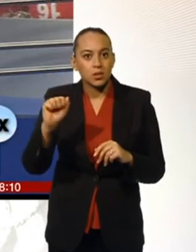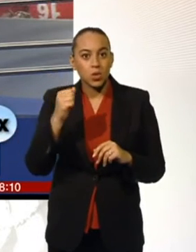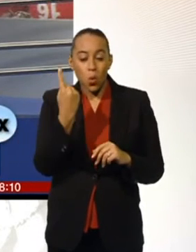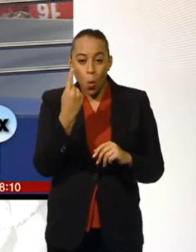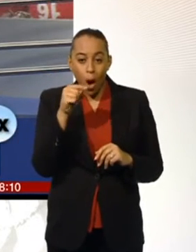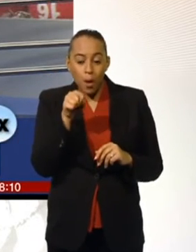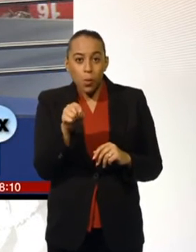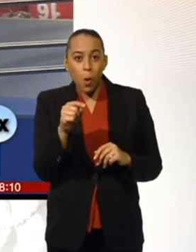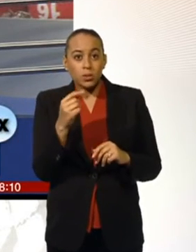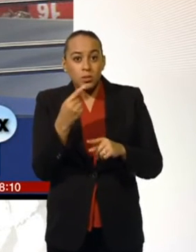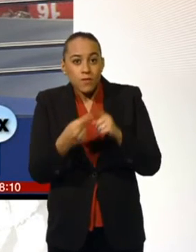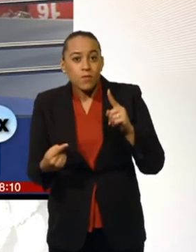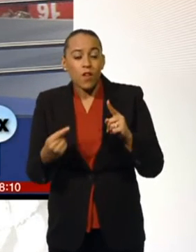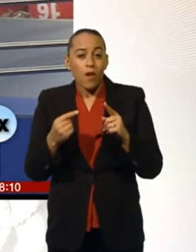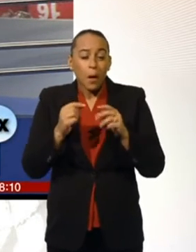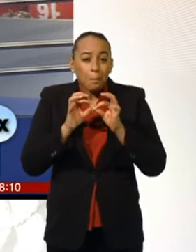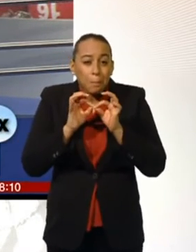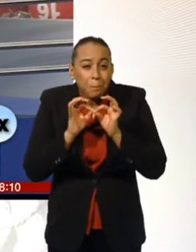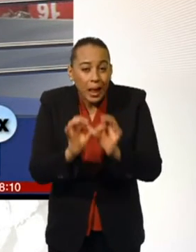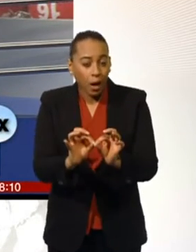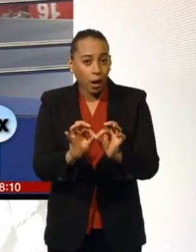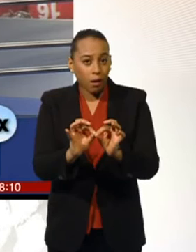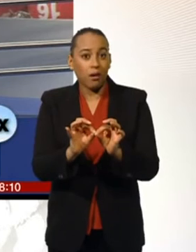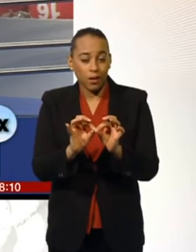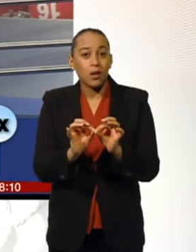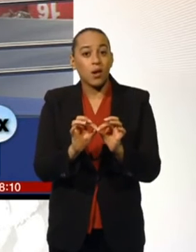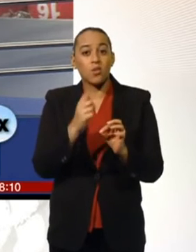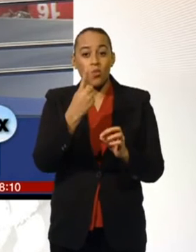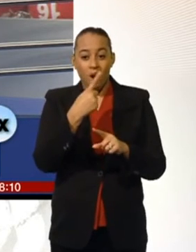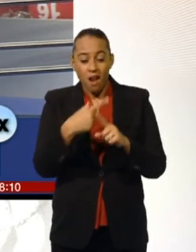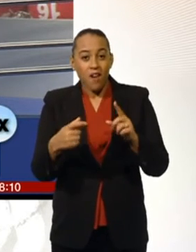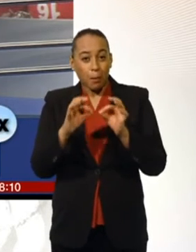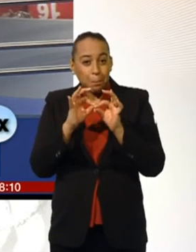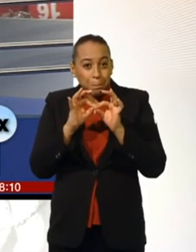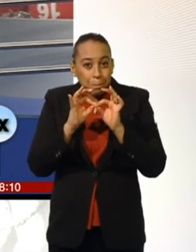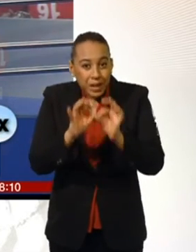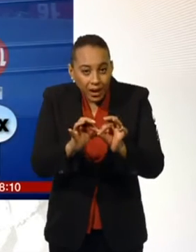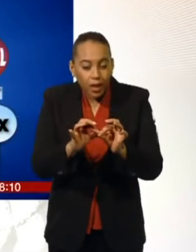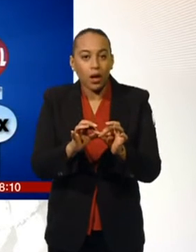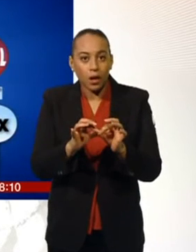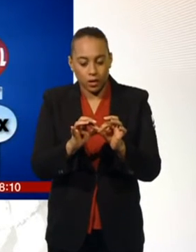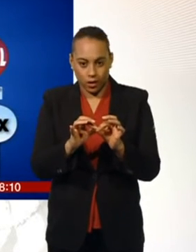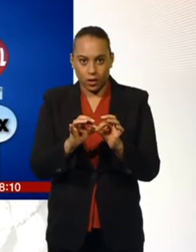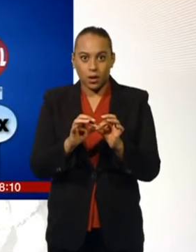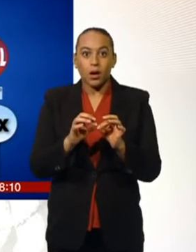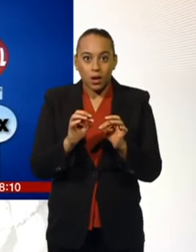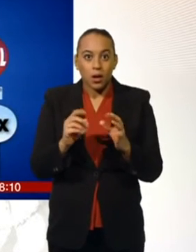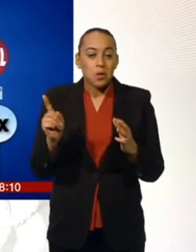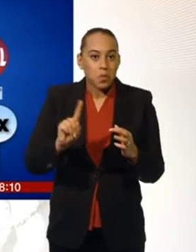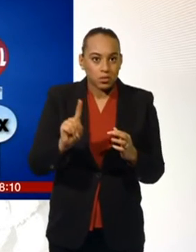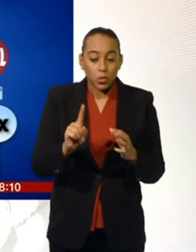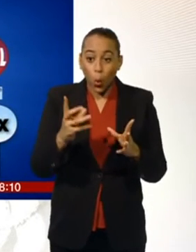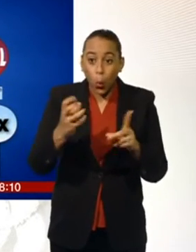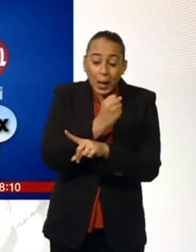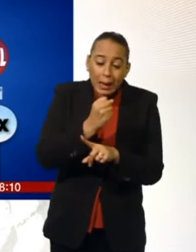yes billion dollar prize, just over a billion pounds. Lucky tickets were bought in Florida, Tennessee and Los Angeles. Now the odds of